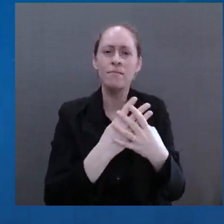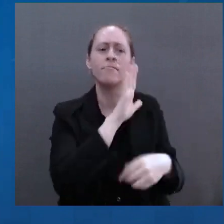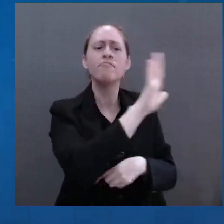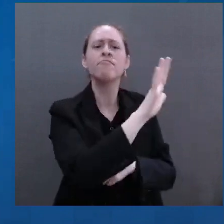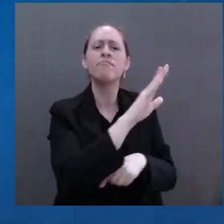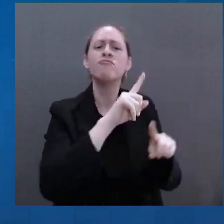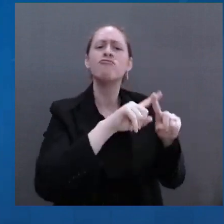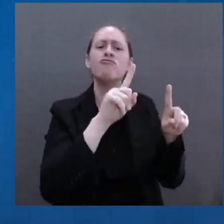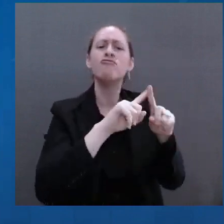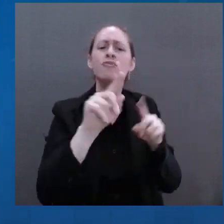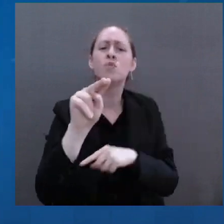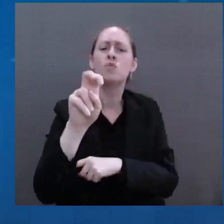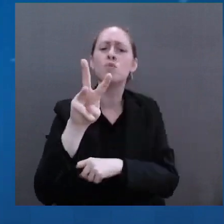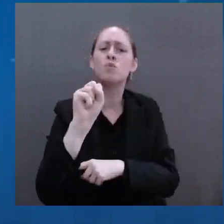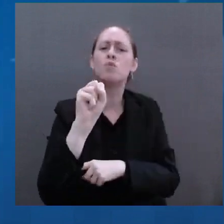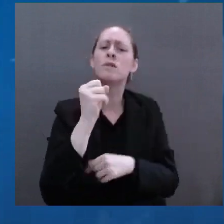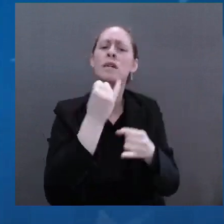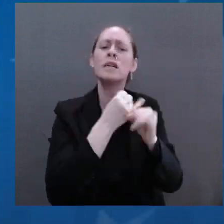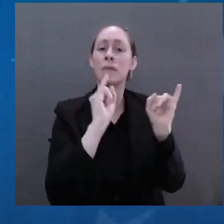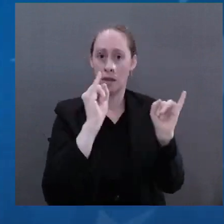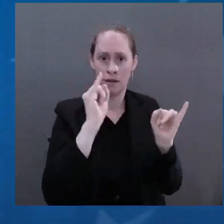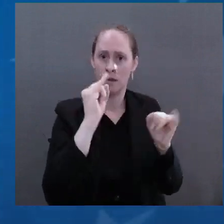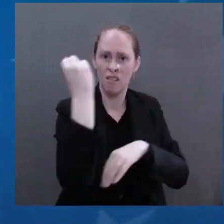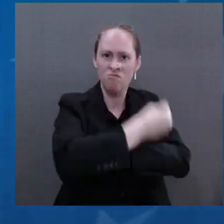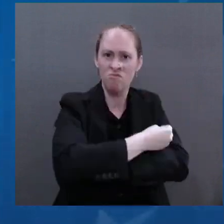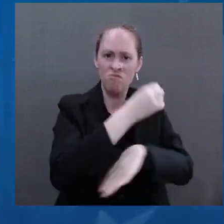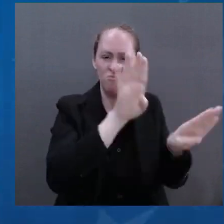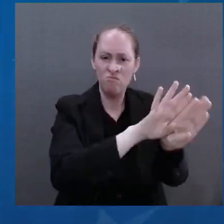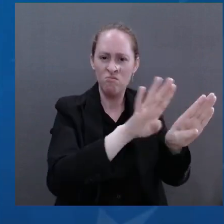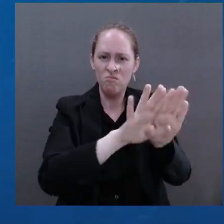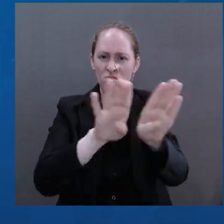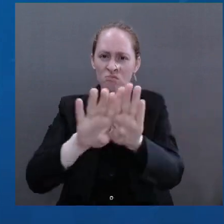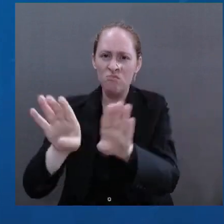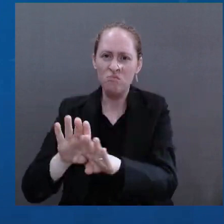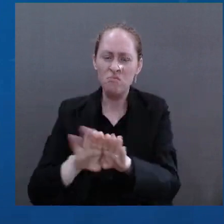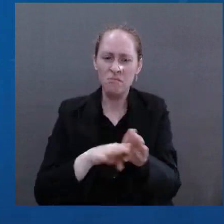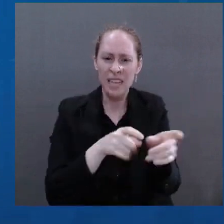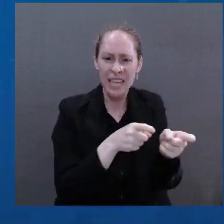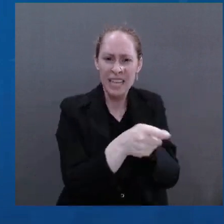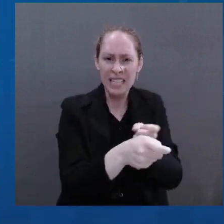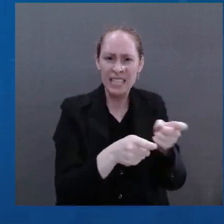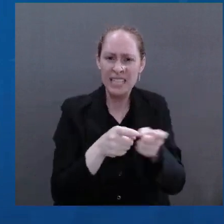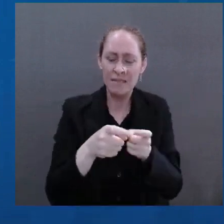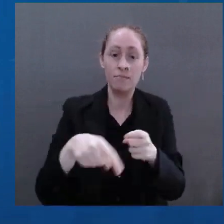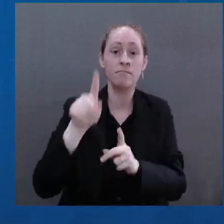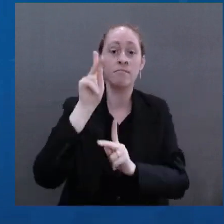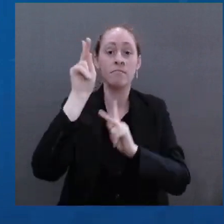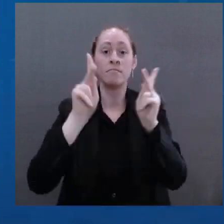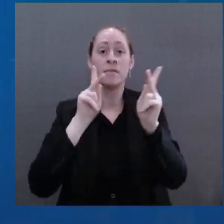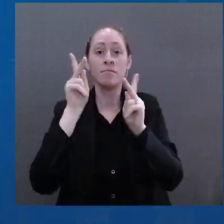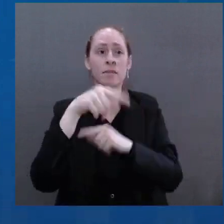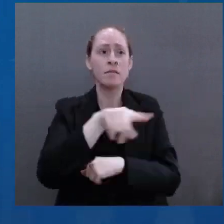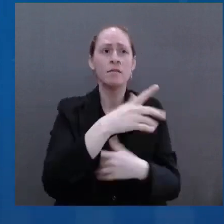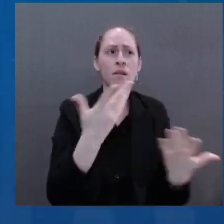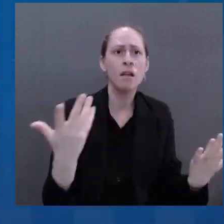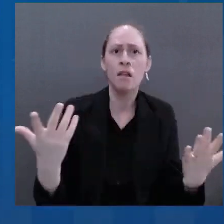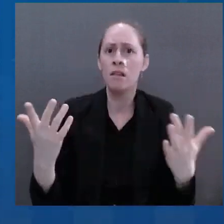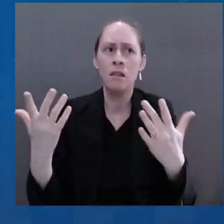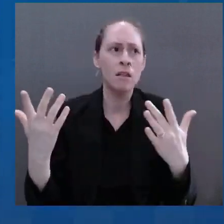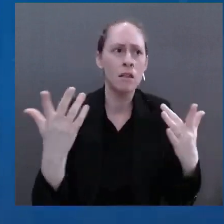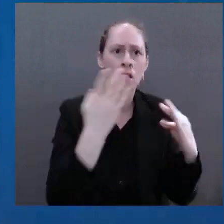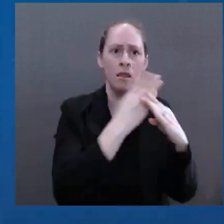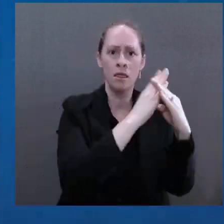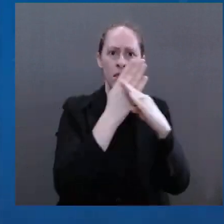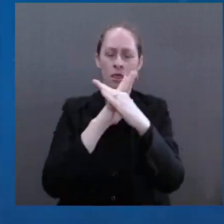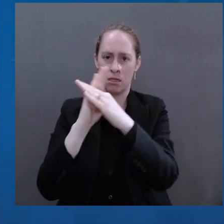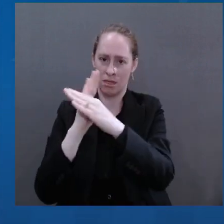of civilian targets, mass graves, starvation tactics of the Russian forces in Ukraine. Is it any wonder, as I said,